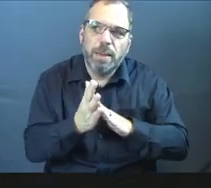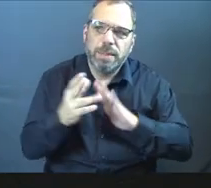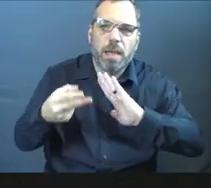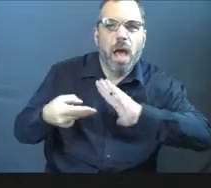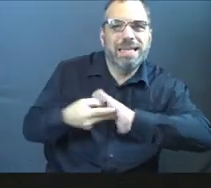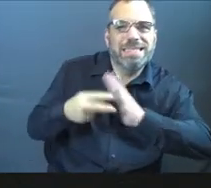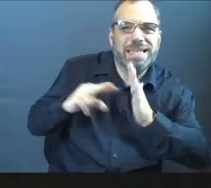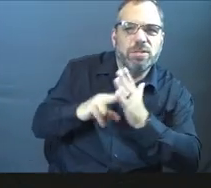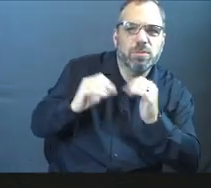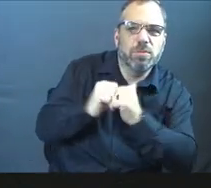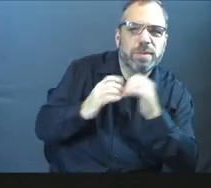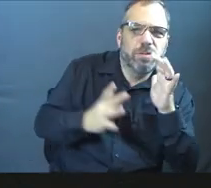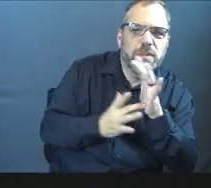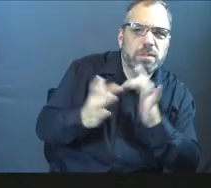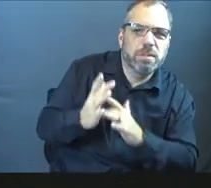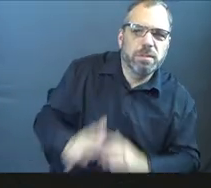Jesus.